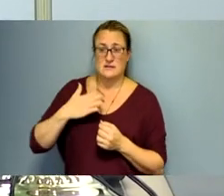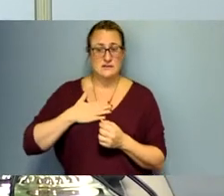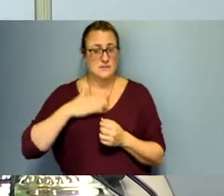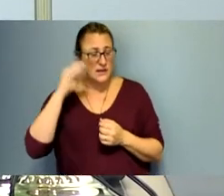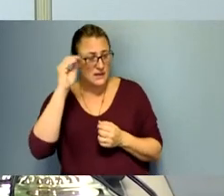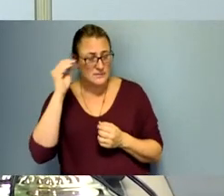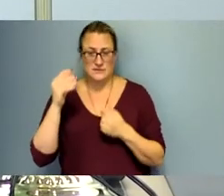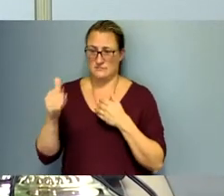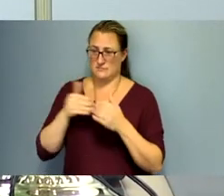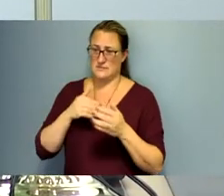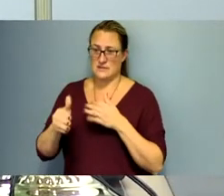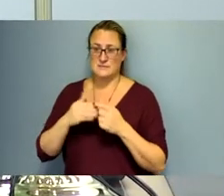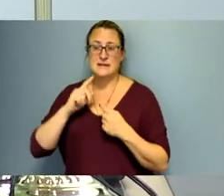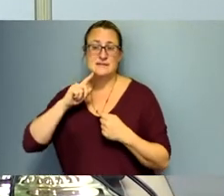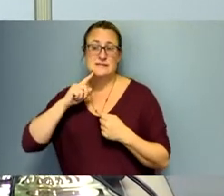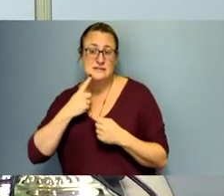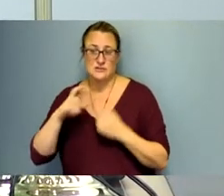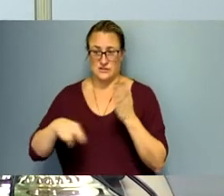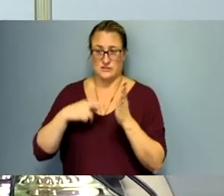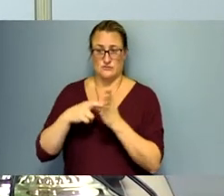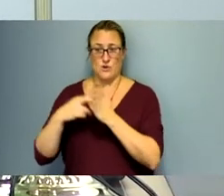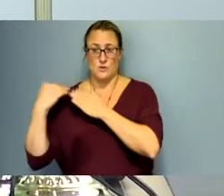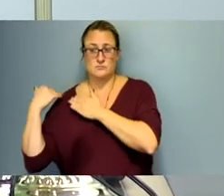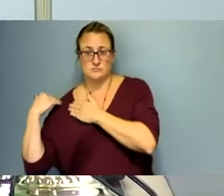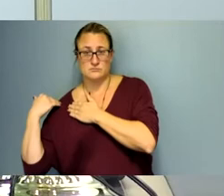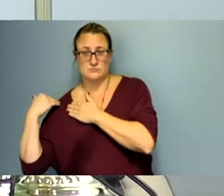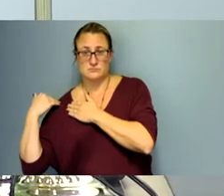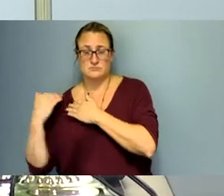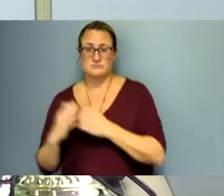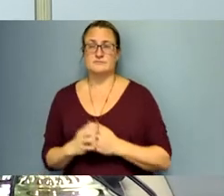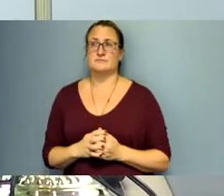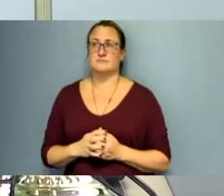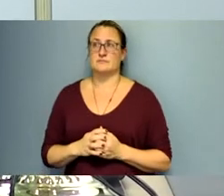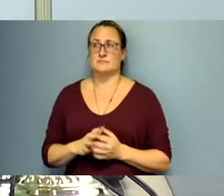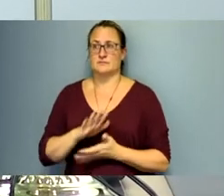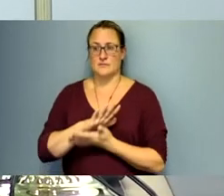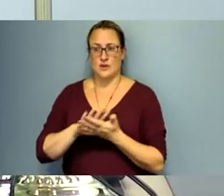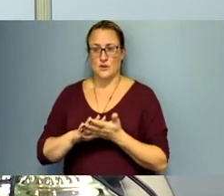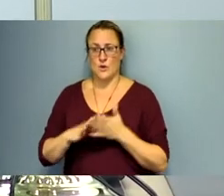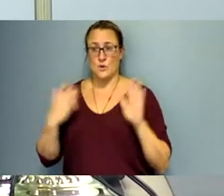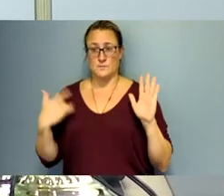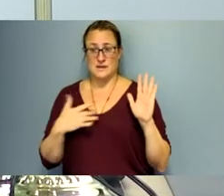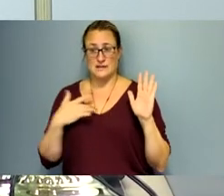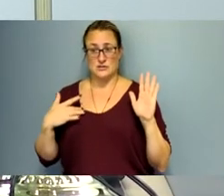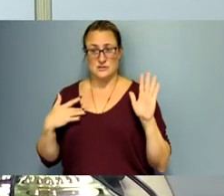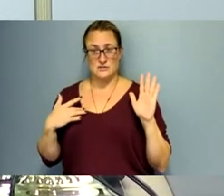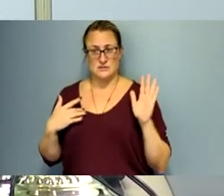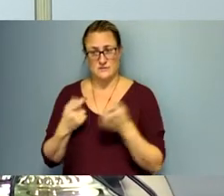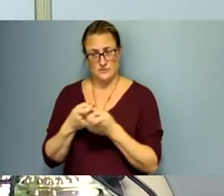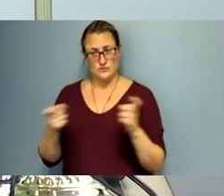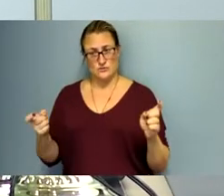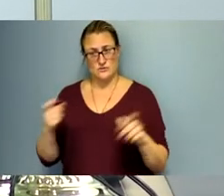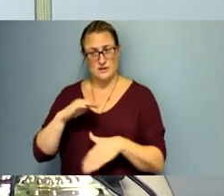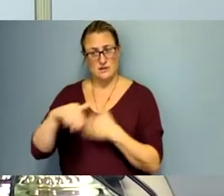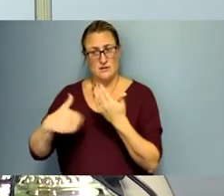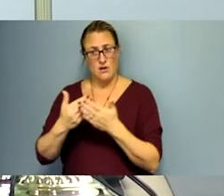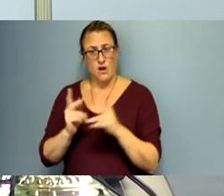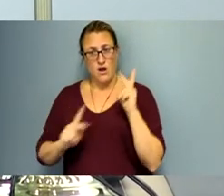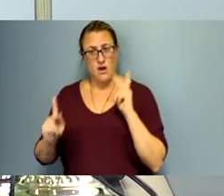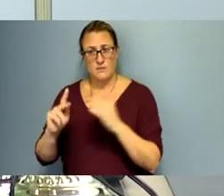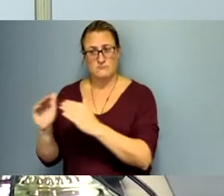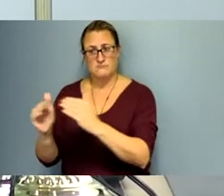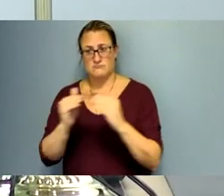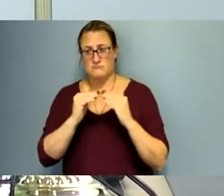seriously somewhere in there inherent in those pledges is to treat people humanely um to treat people